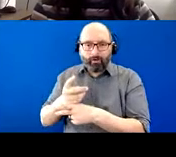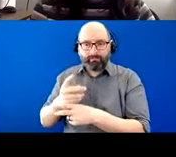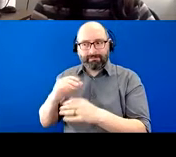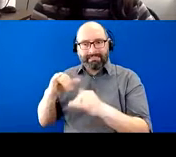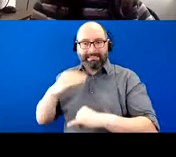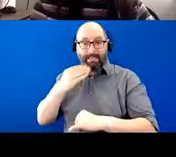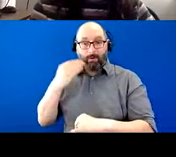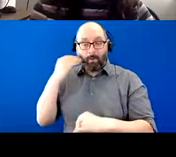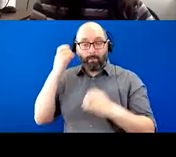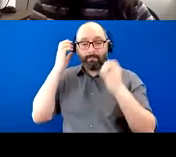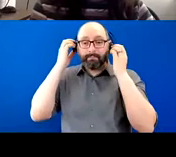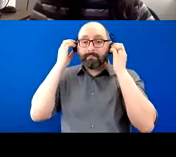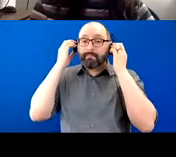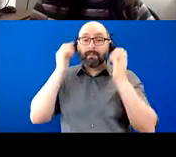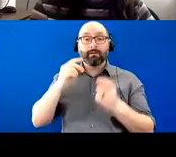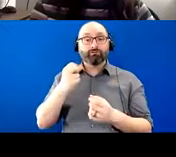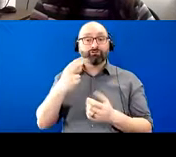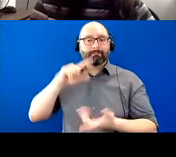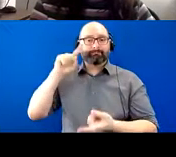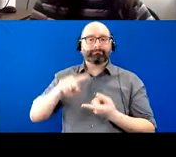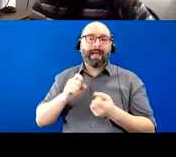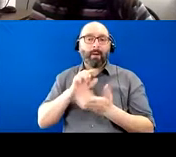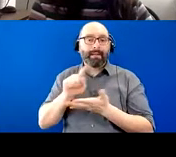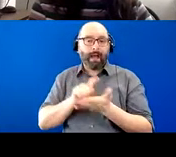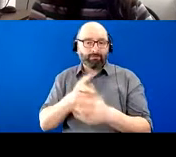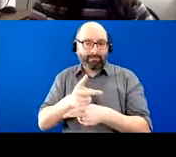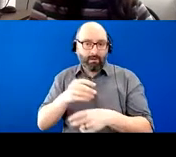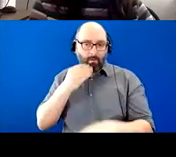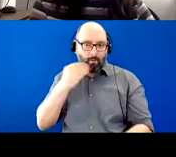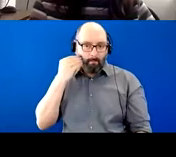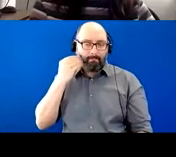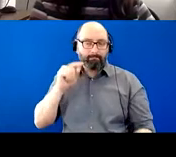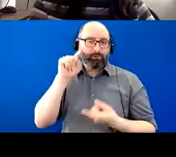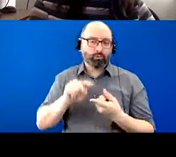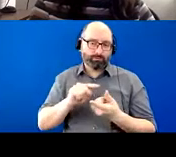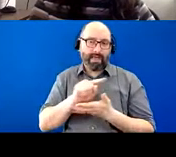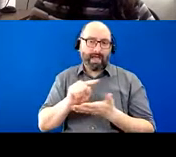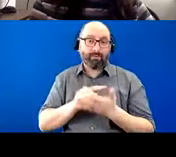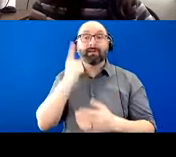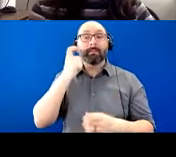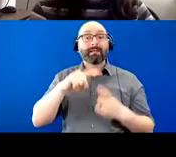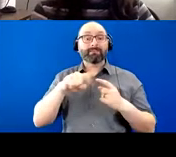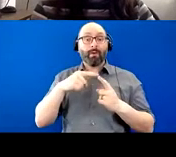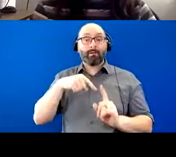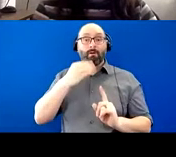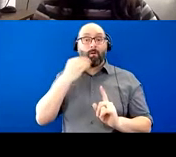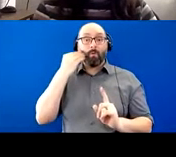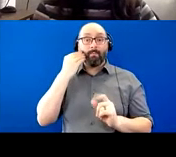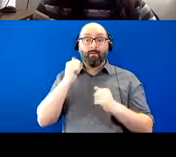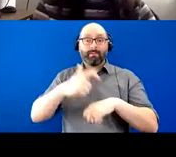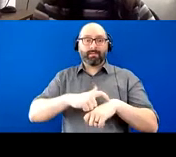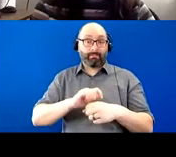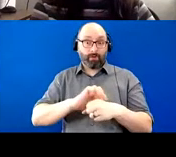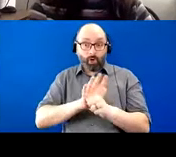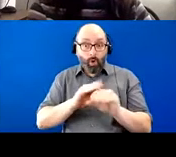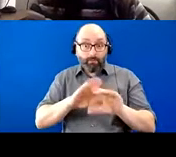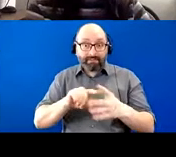ended up reducing the hours of care at home. Um, because, um, when she was home all the time when COVID started, um,